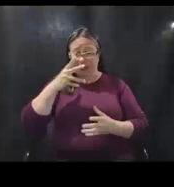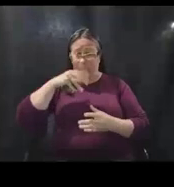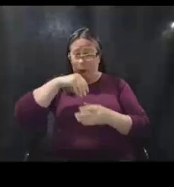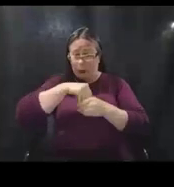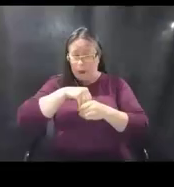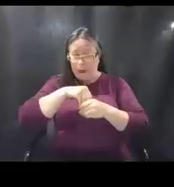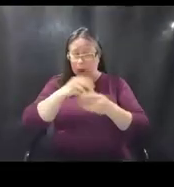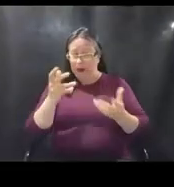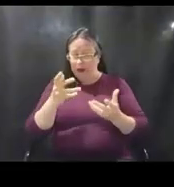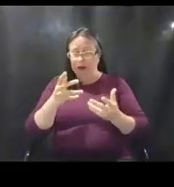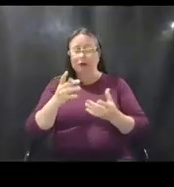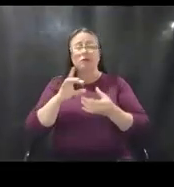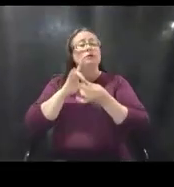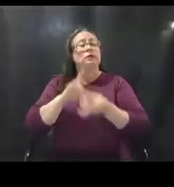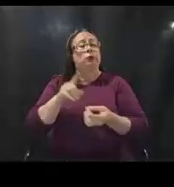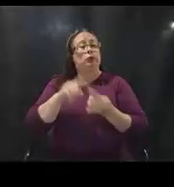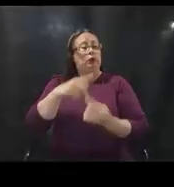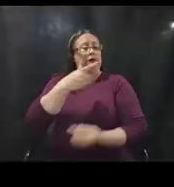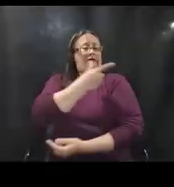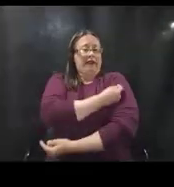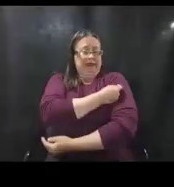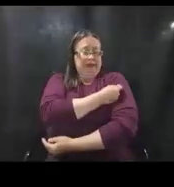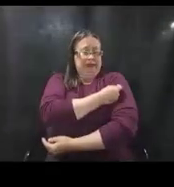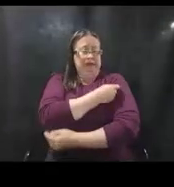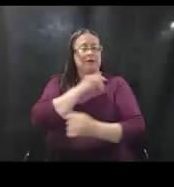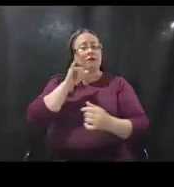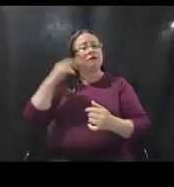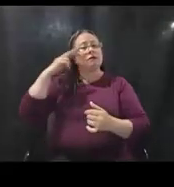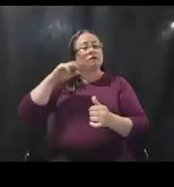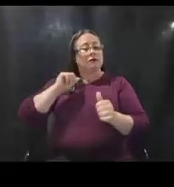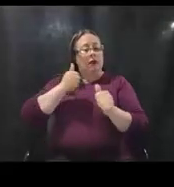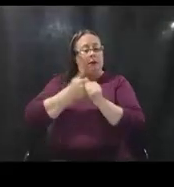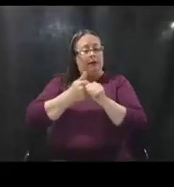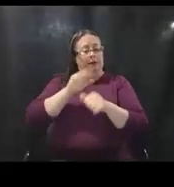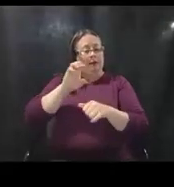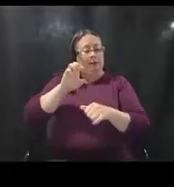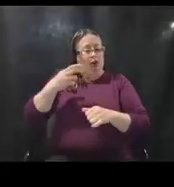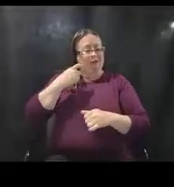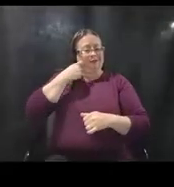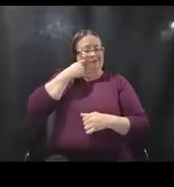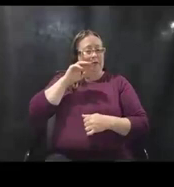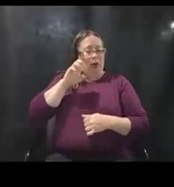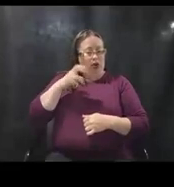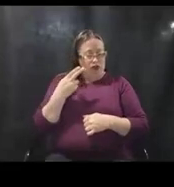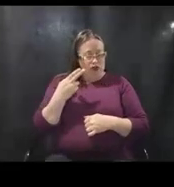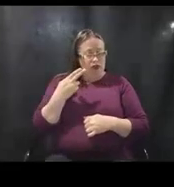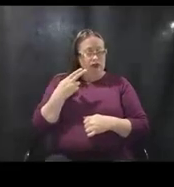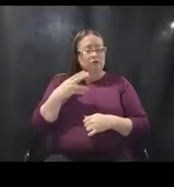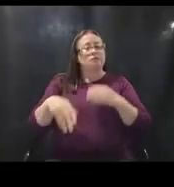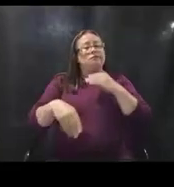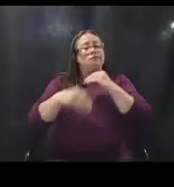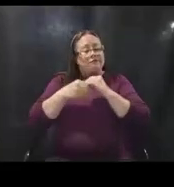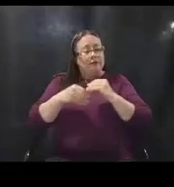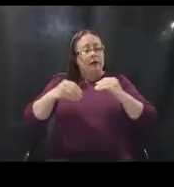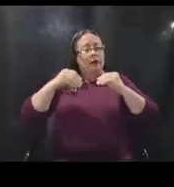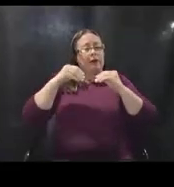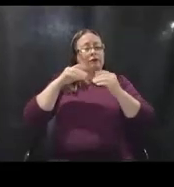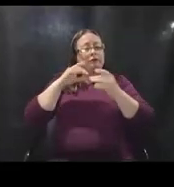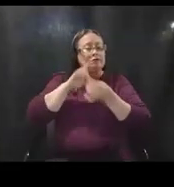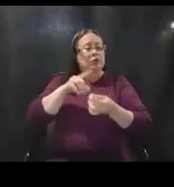provisions for vaccinations. And that is why the policy was updated in March of this year. It was to add provisions for